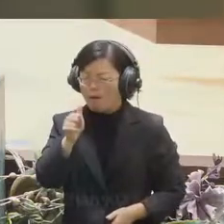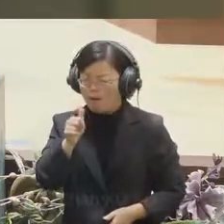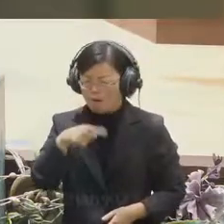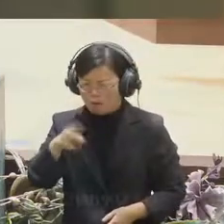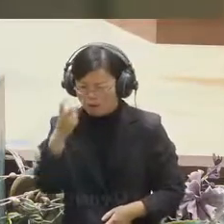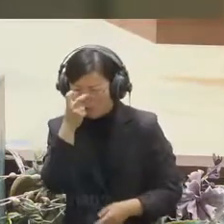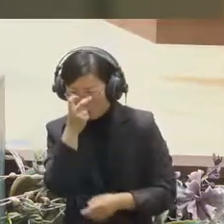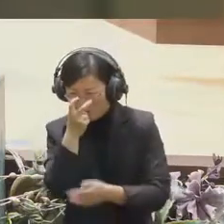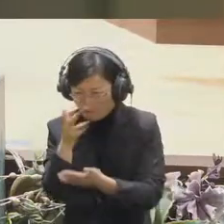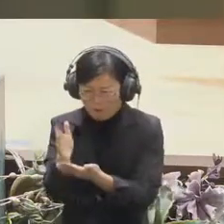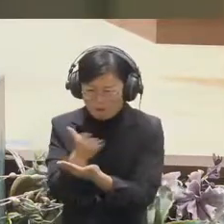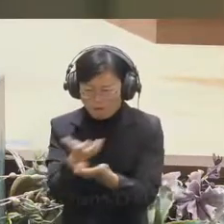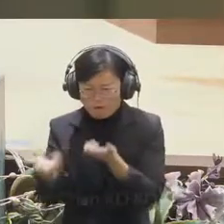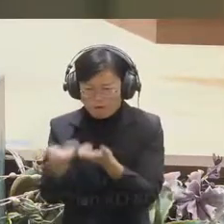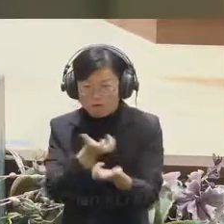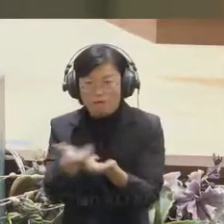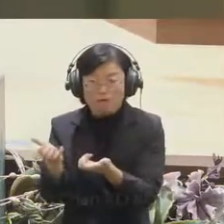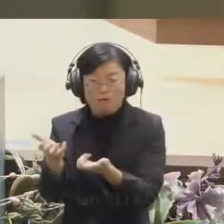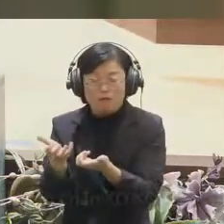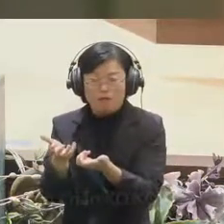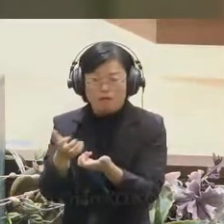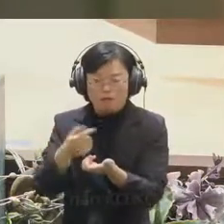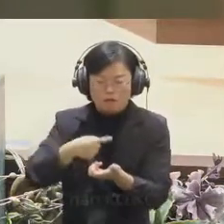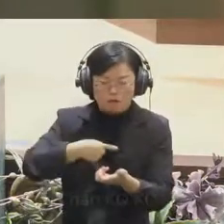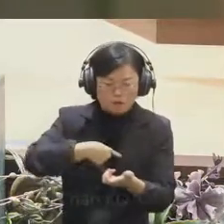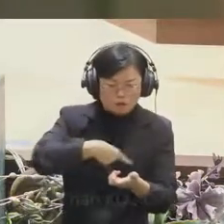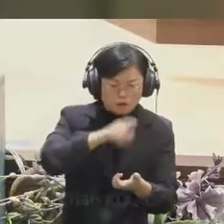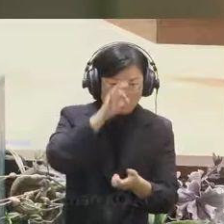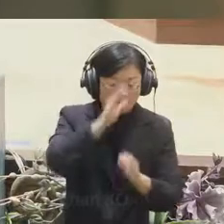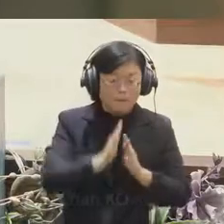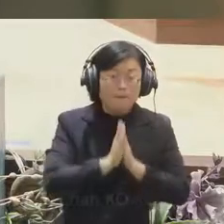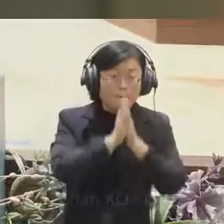read the Myanmar test in those news announcements.